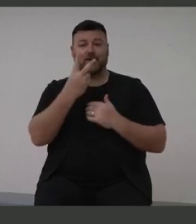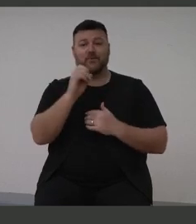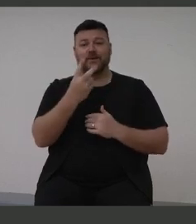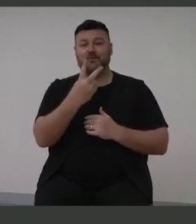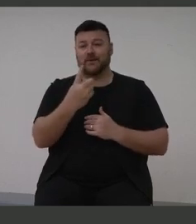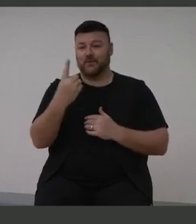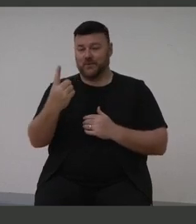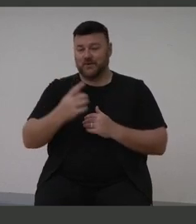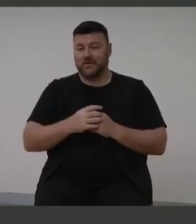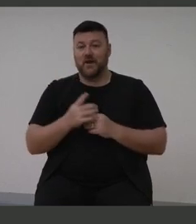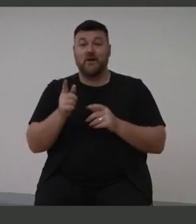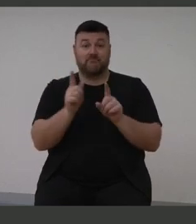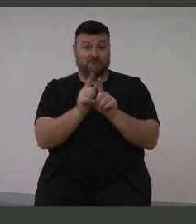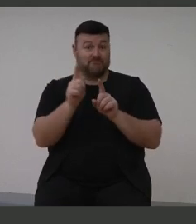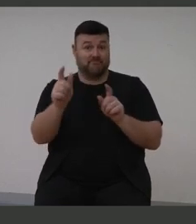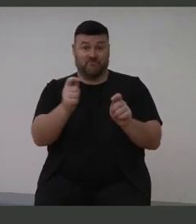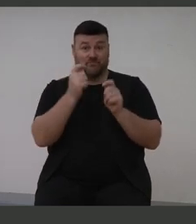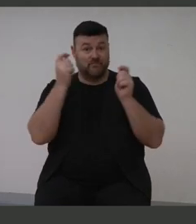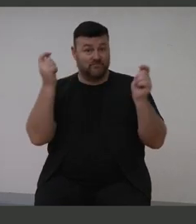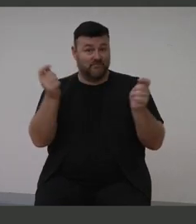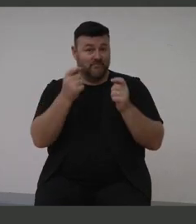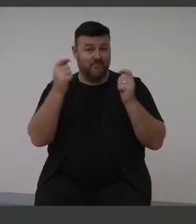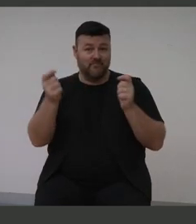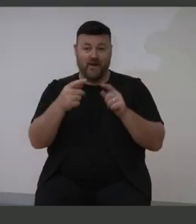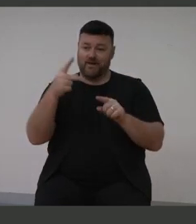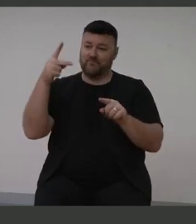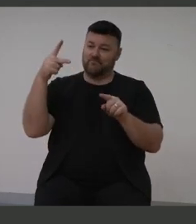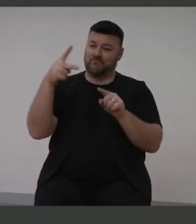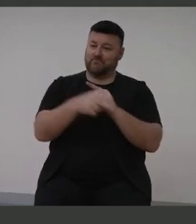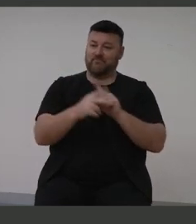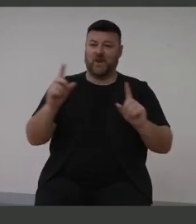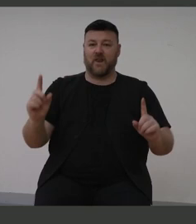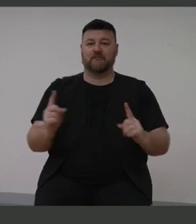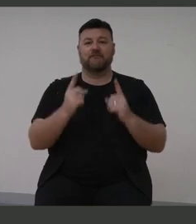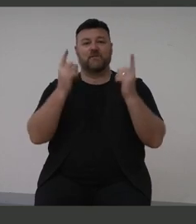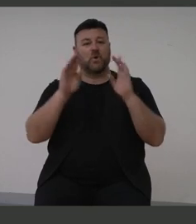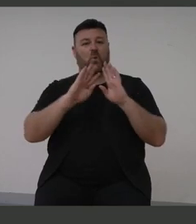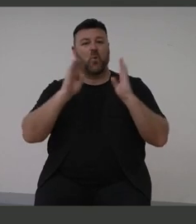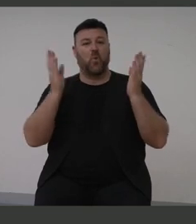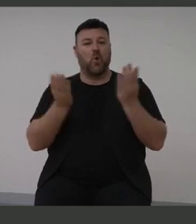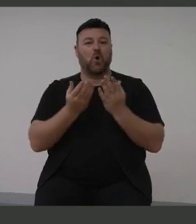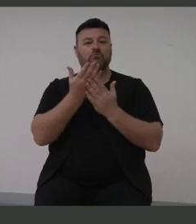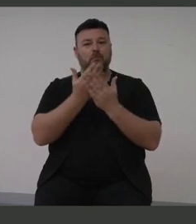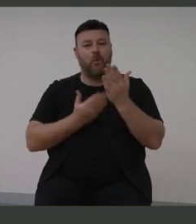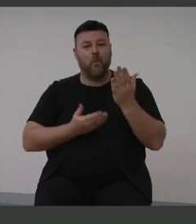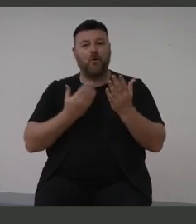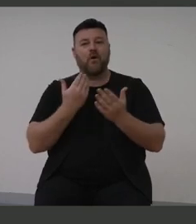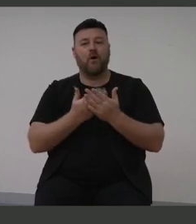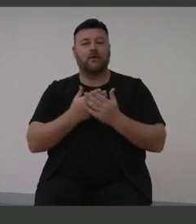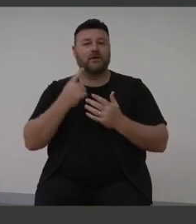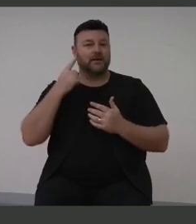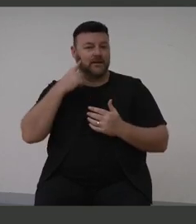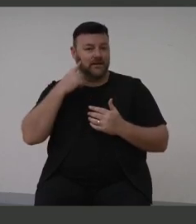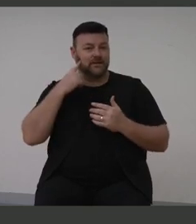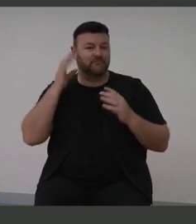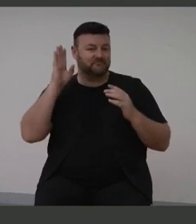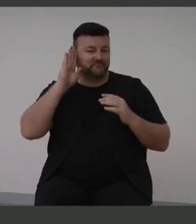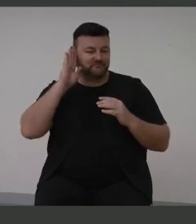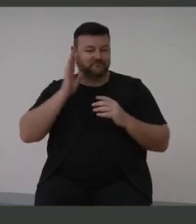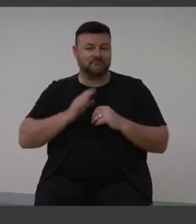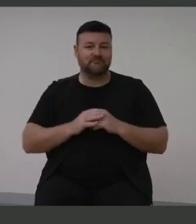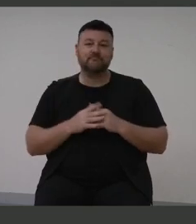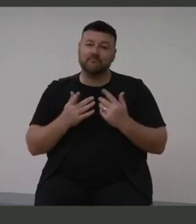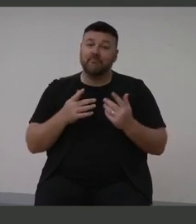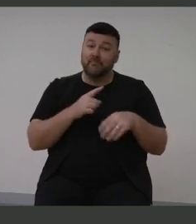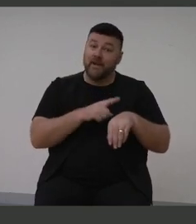to celebrate the release of the first World Report on Hearing, which is overdue, but